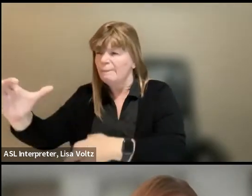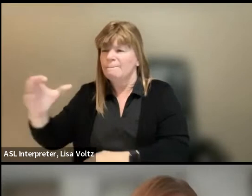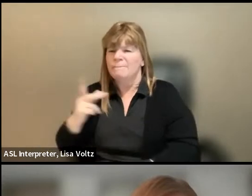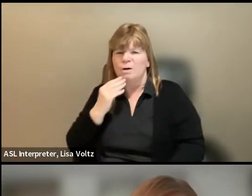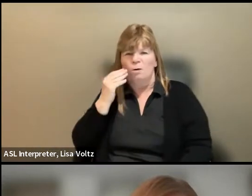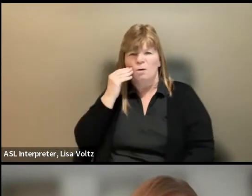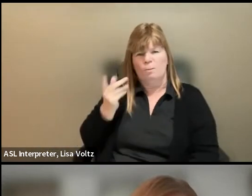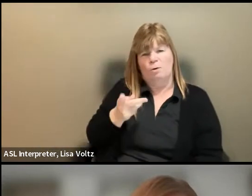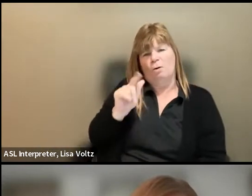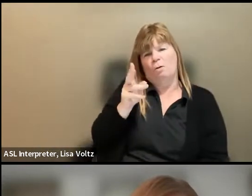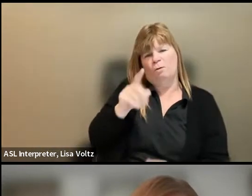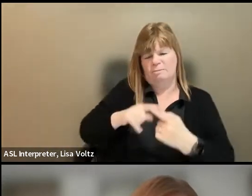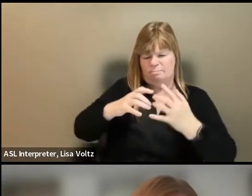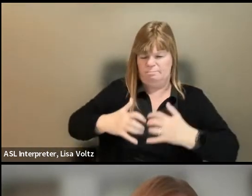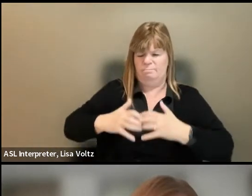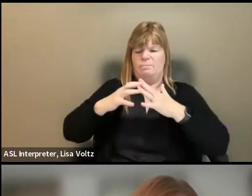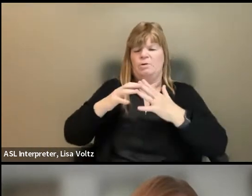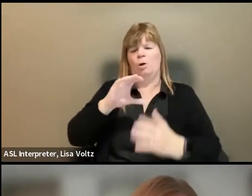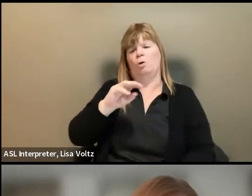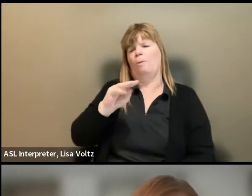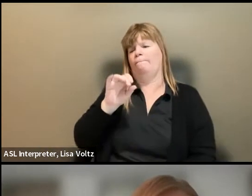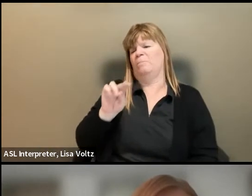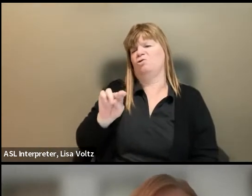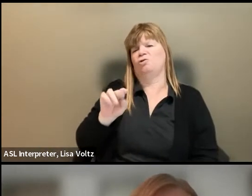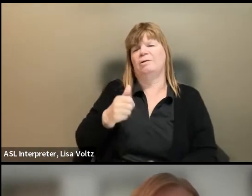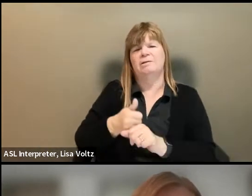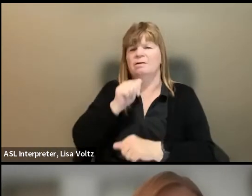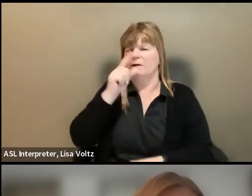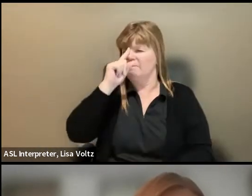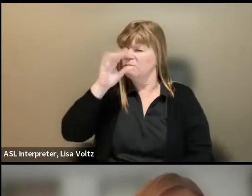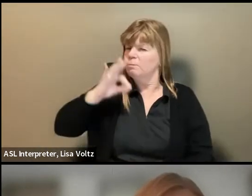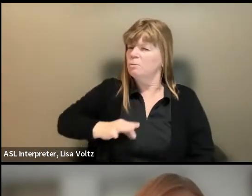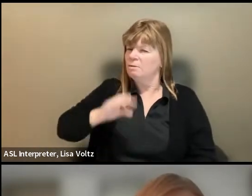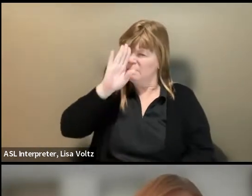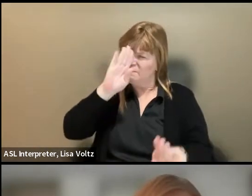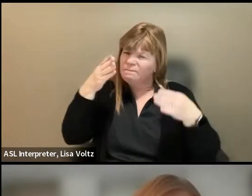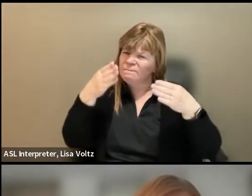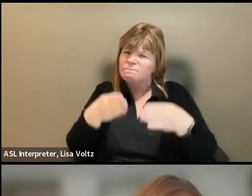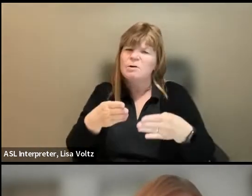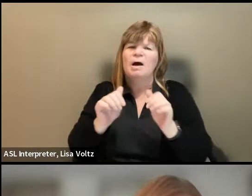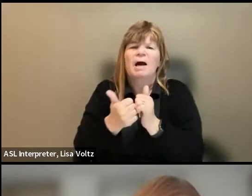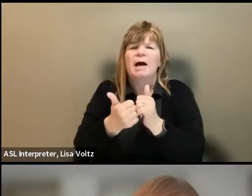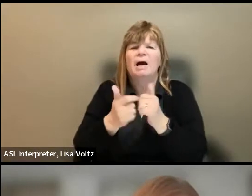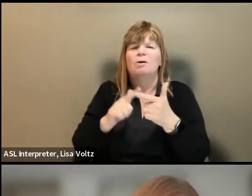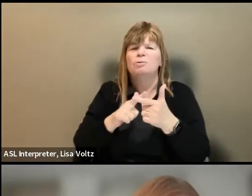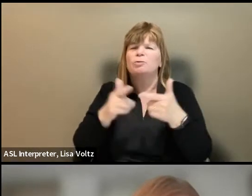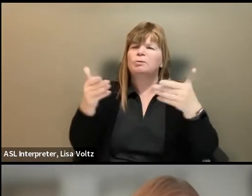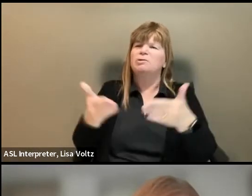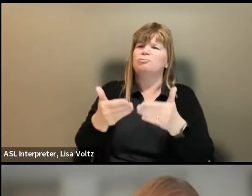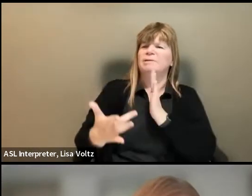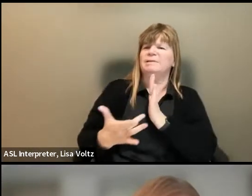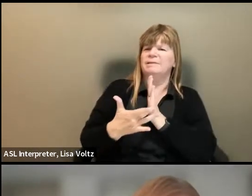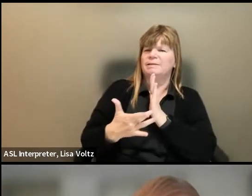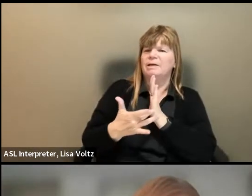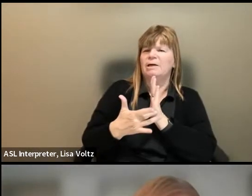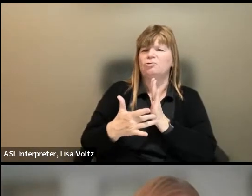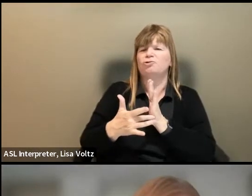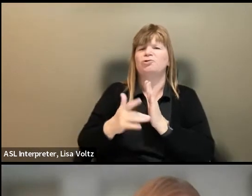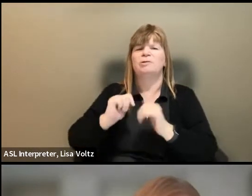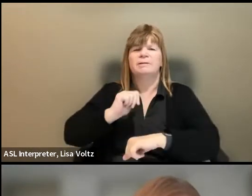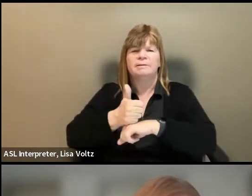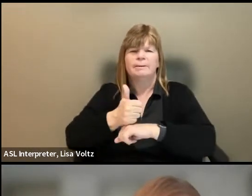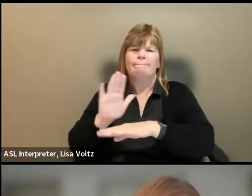Lauren, co-founded Mission Launch, Inc., a nonprofit focused on introducing technology and entrepreneurship